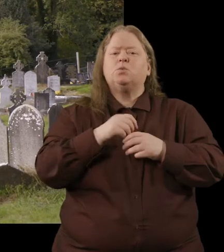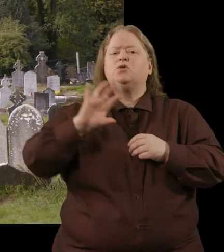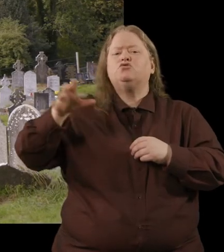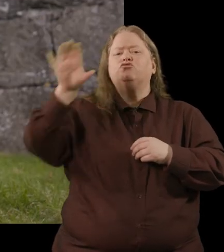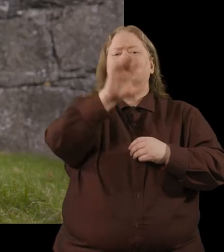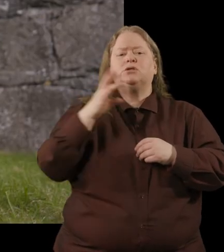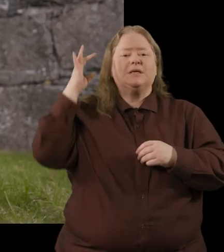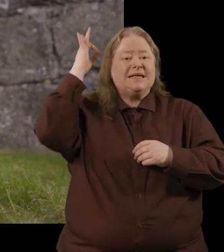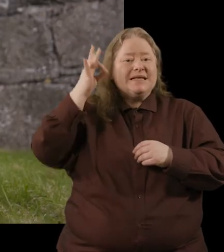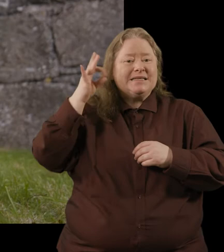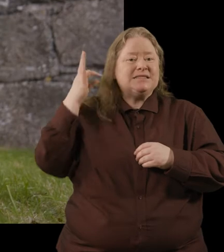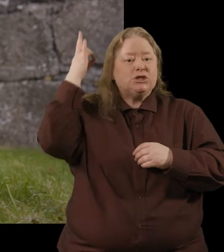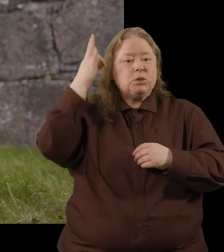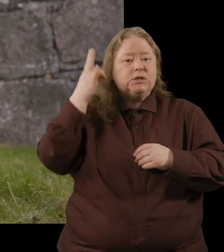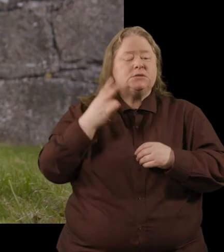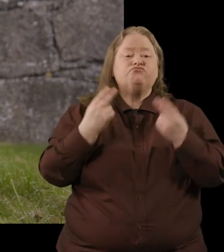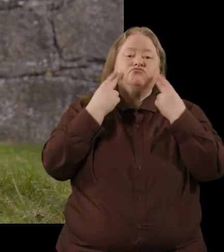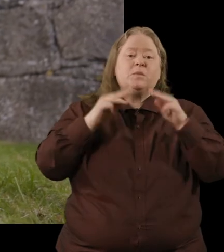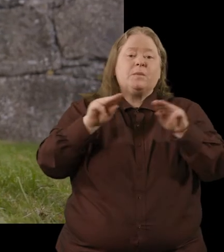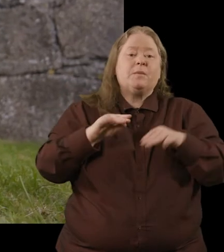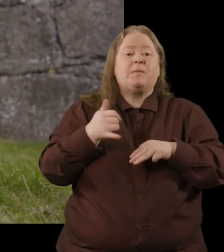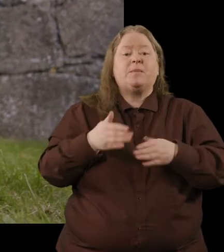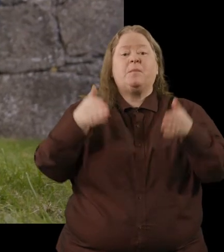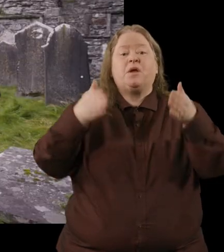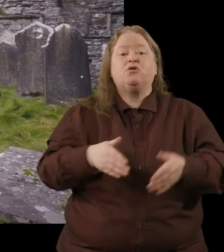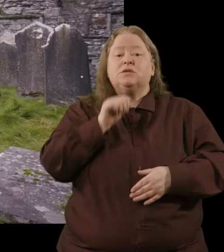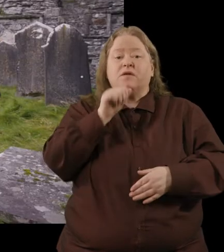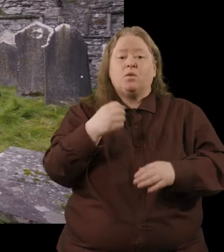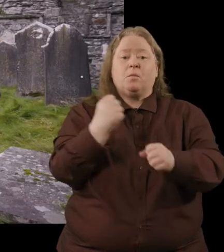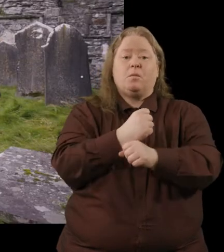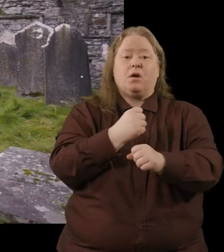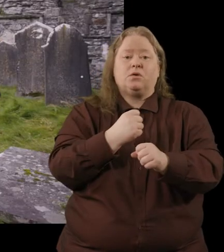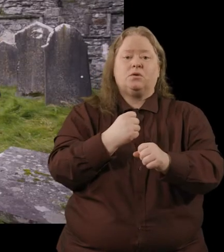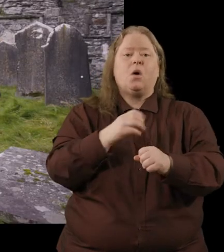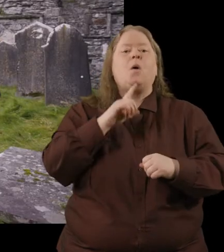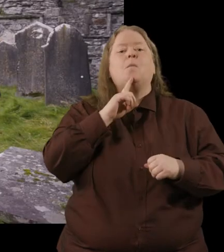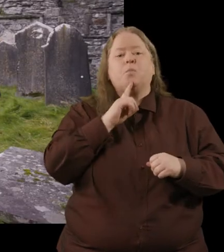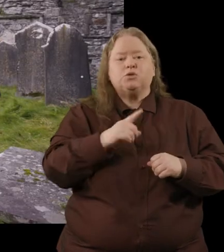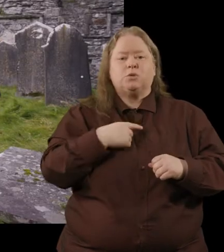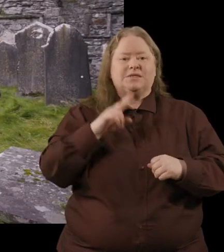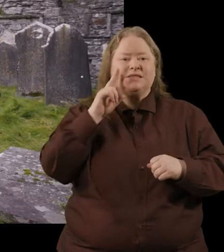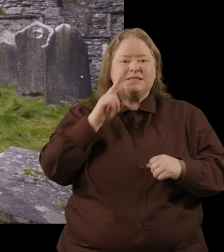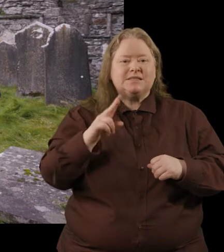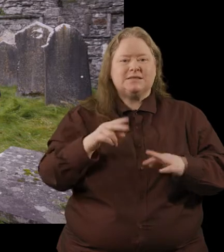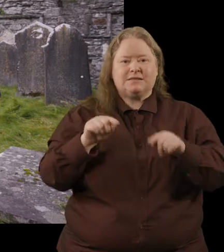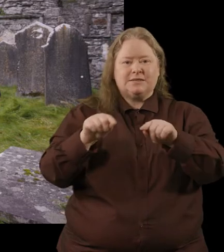and queens ordinary people might have been buried with no marker but we can still see graves all around us today and we still have that practice of